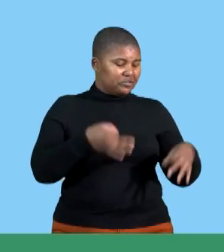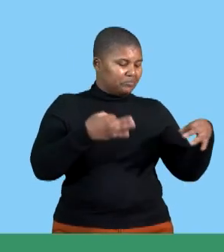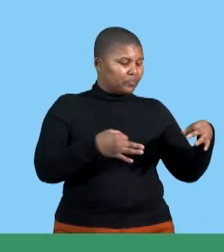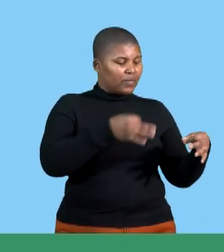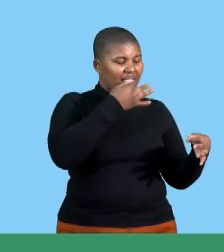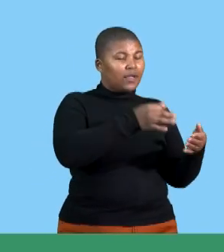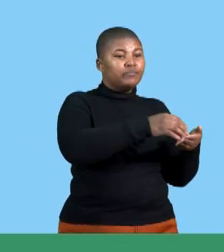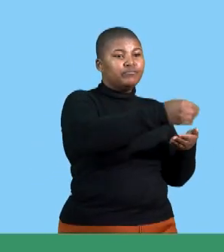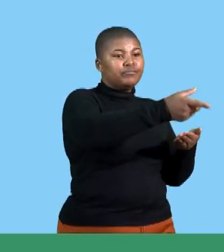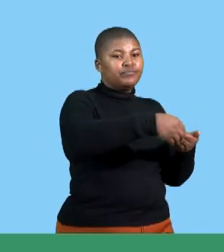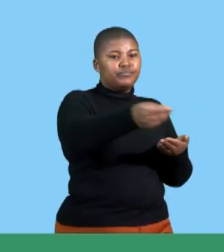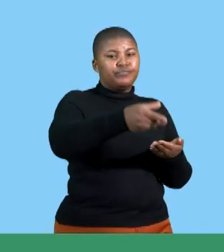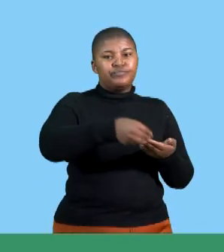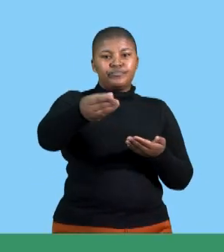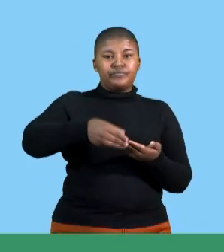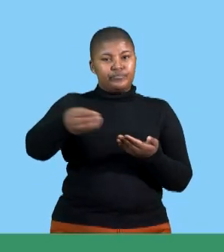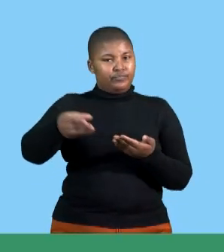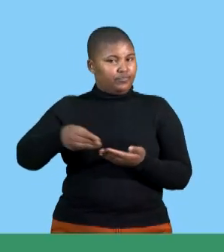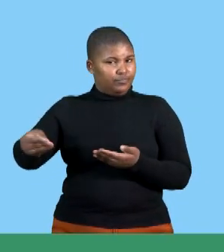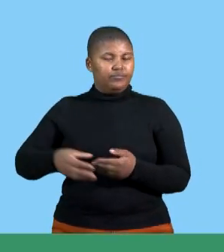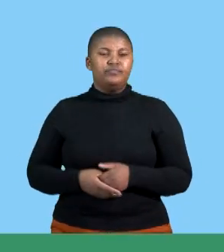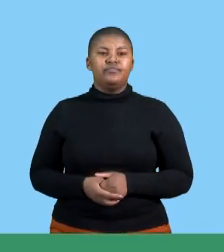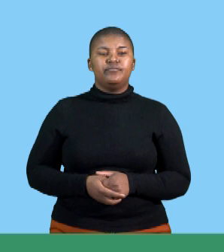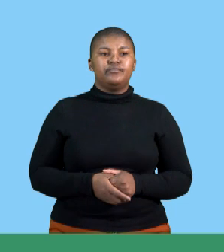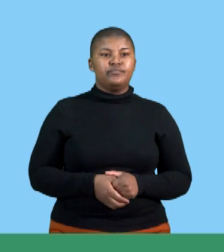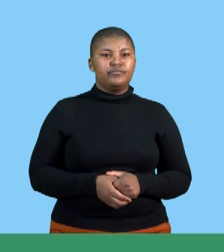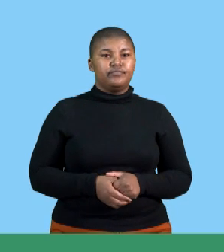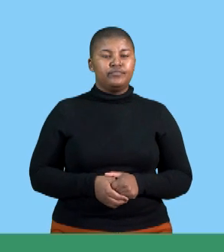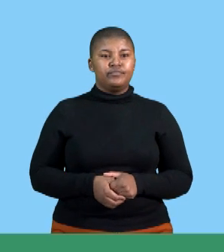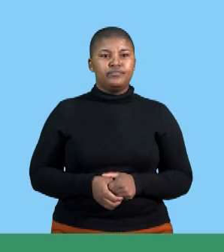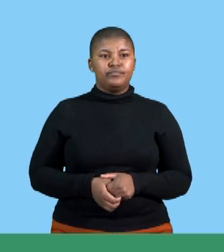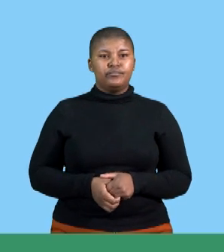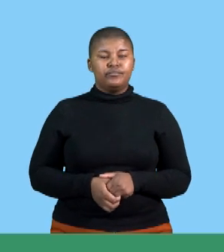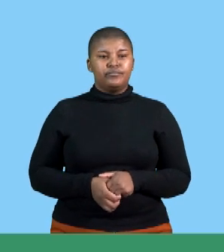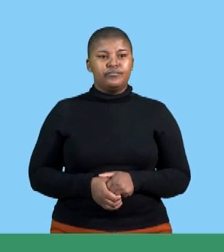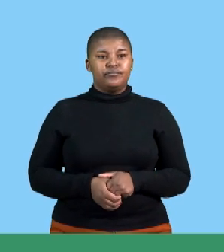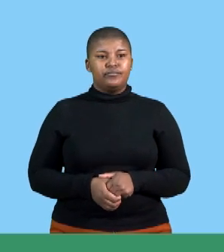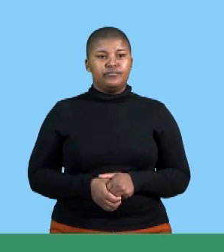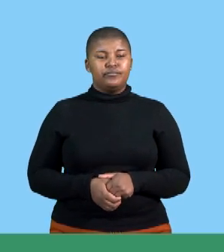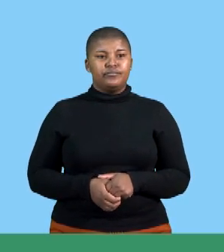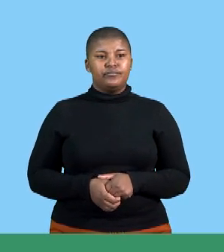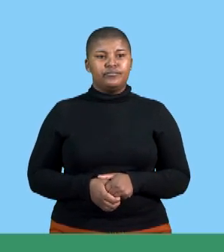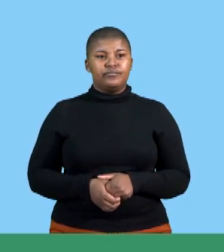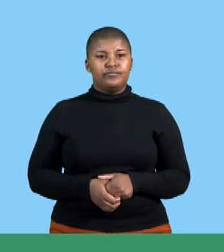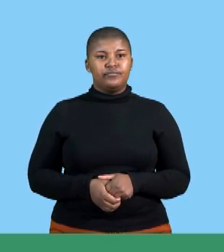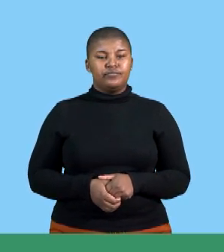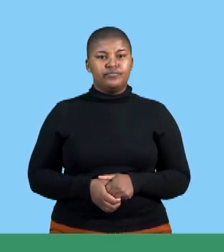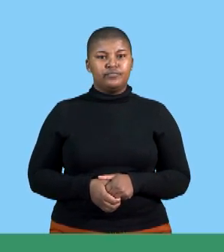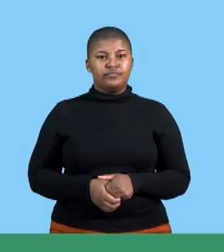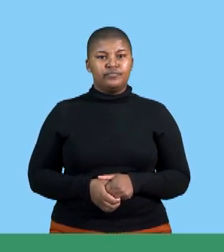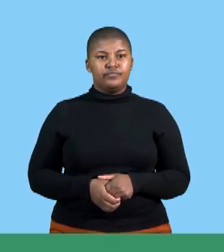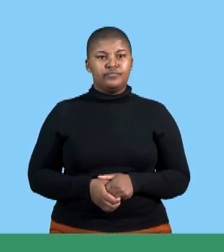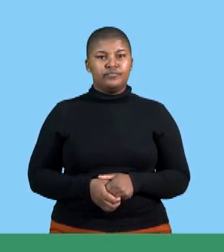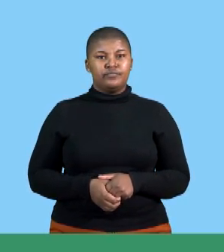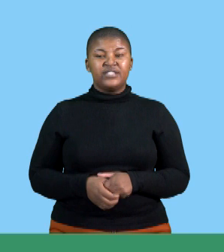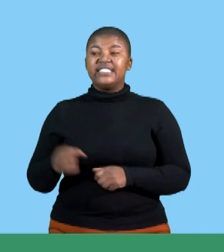through the use of business handouts so here we are using business handouts the first one